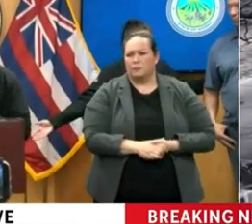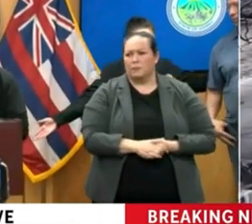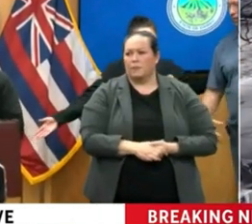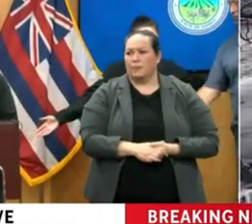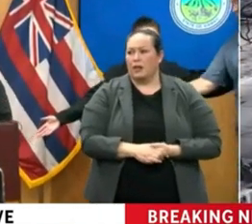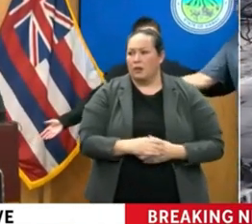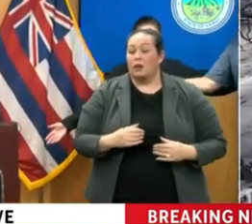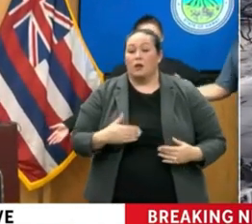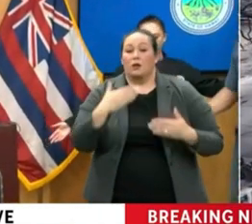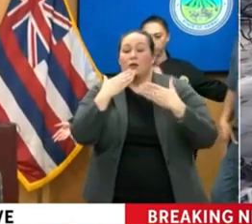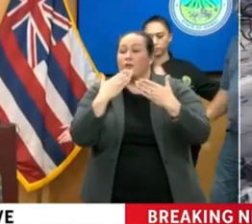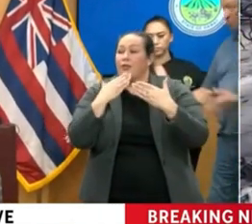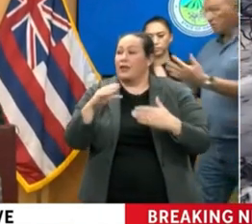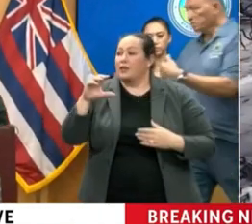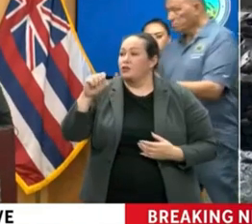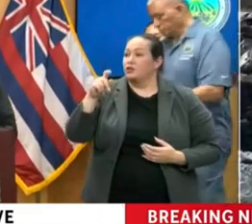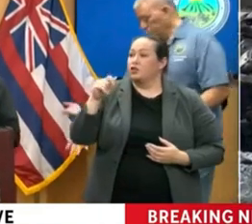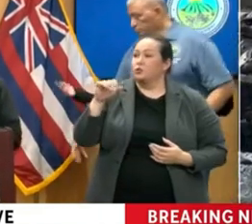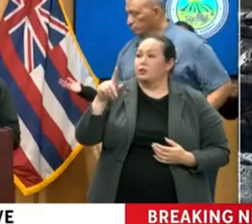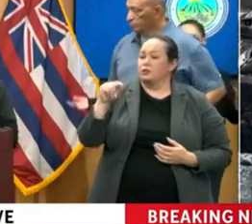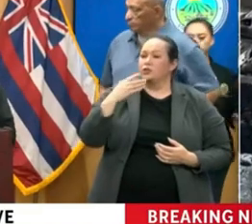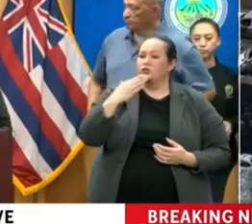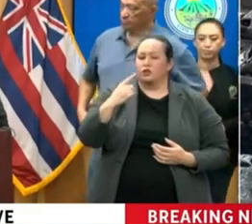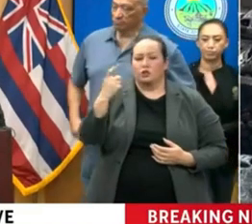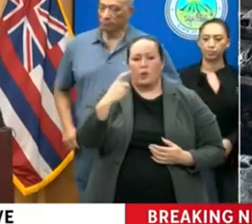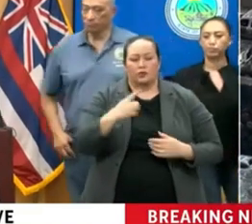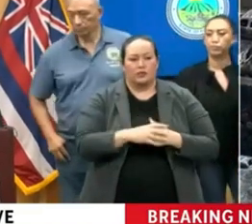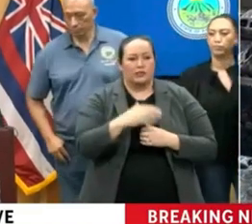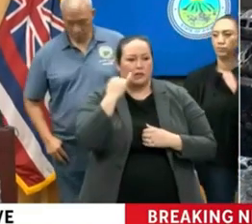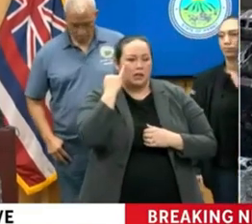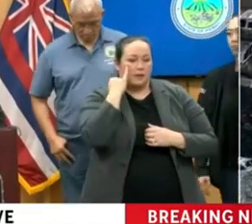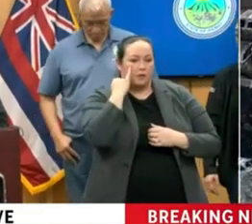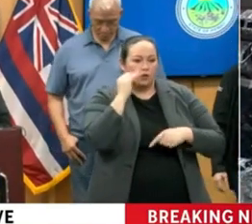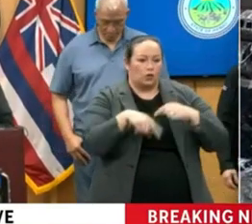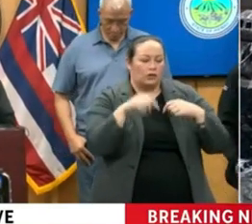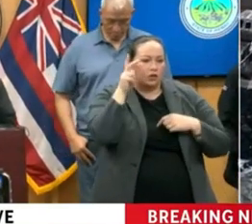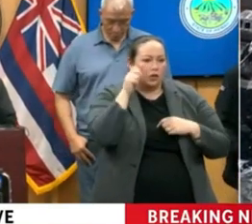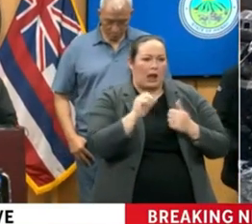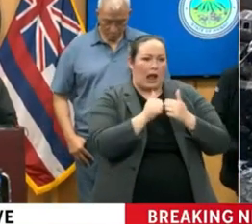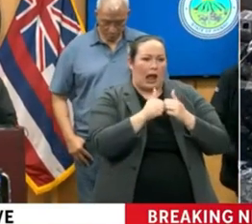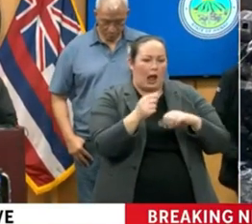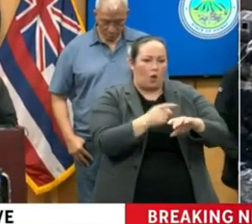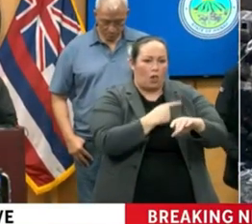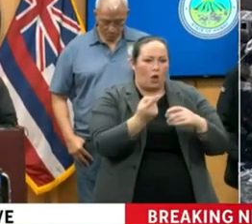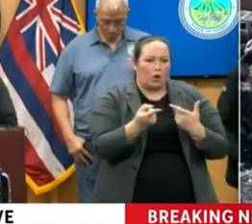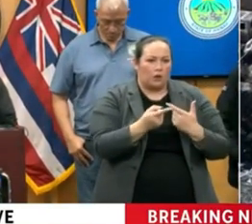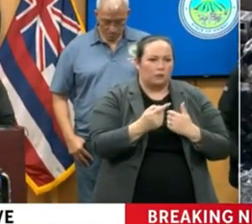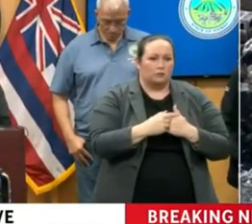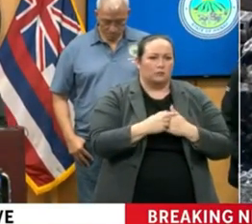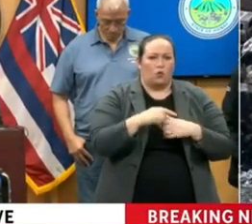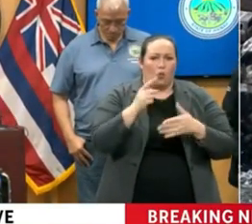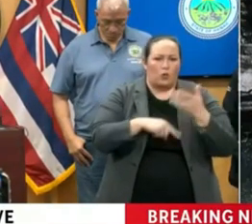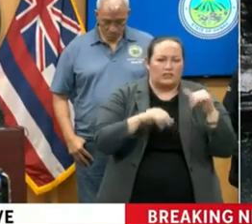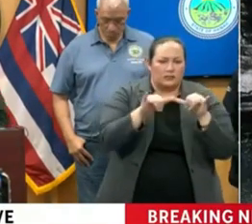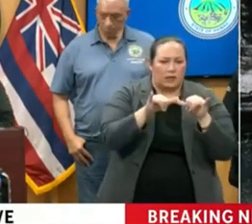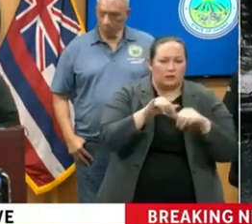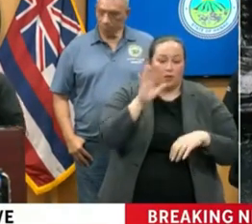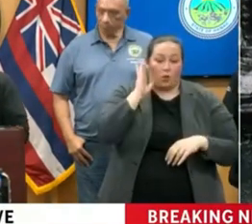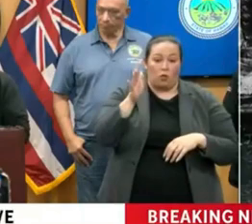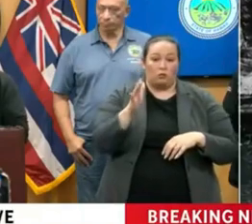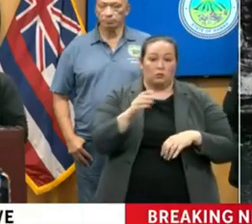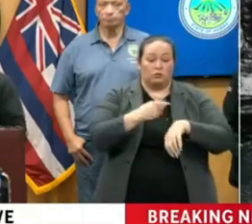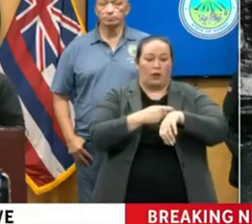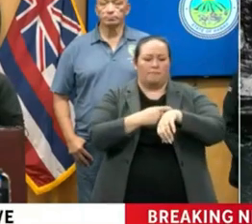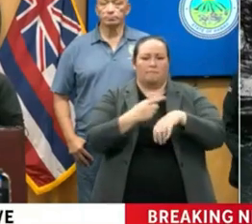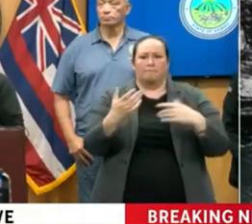So, thank you, Stuart. a very good question. The question, if you couldn't hear it, is how long and what's the size of this recovery? It will take time